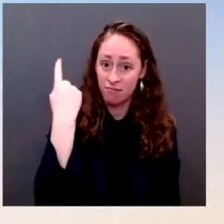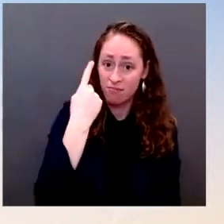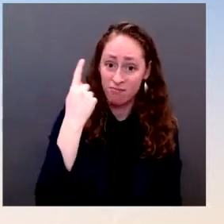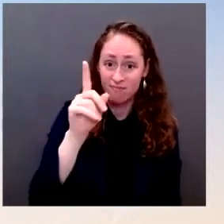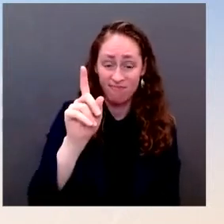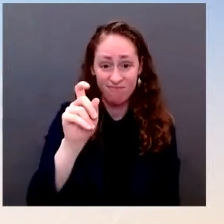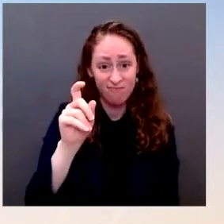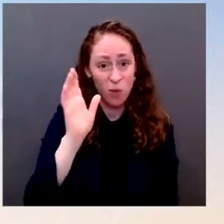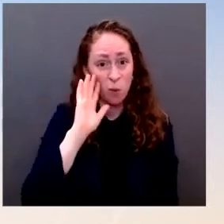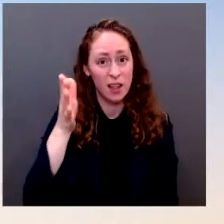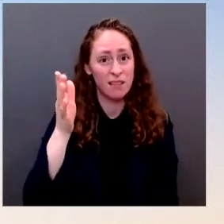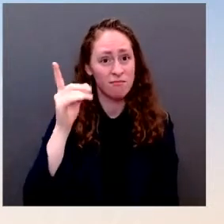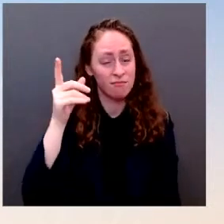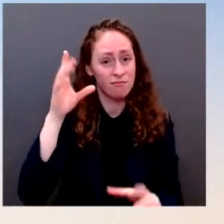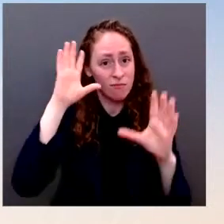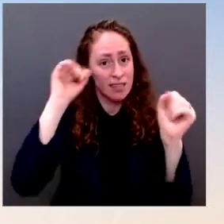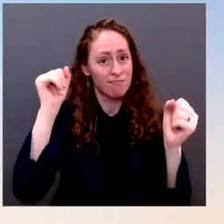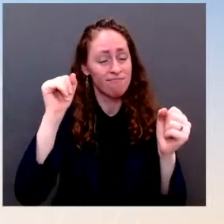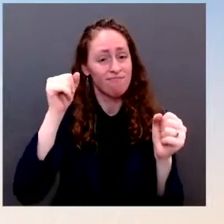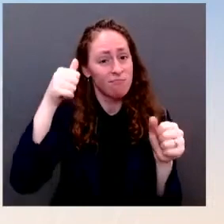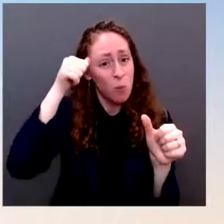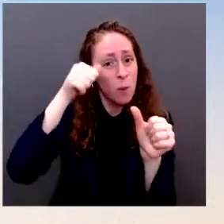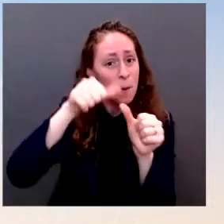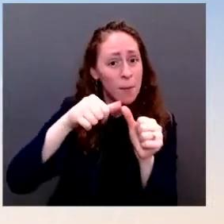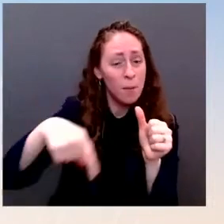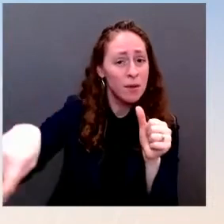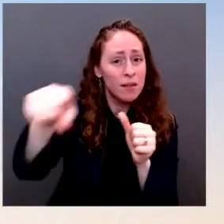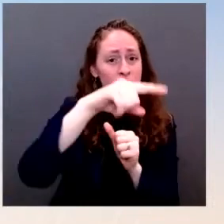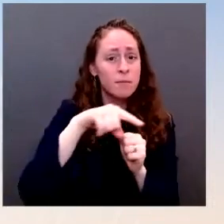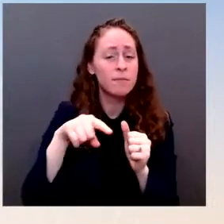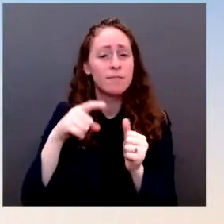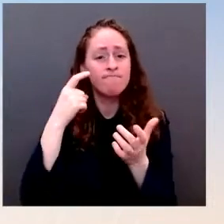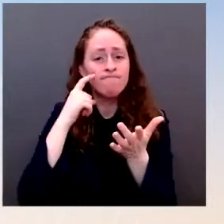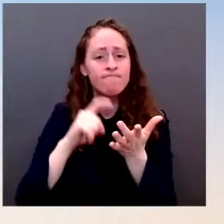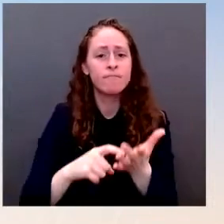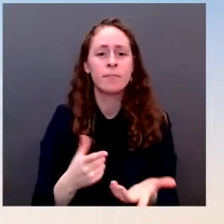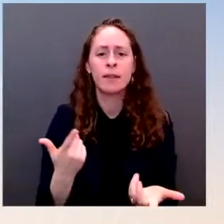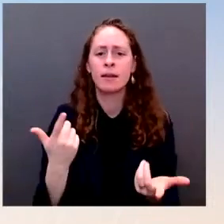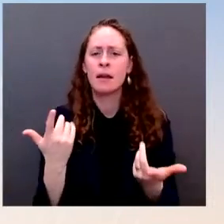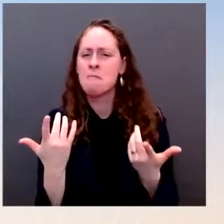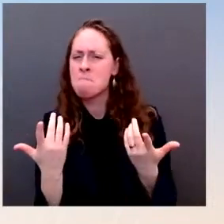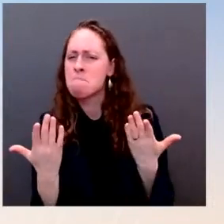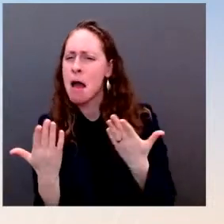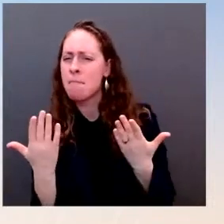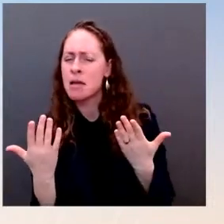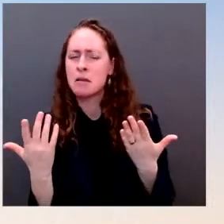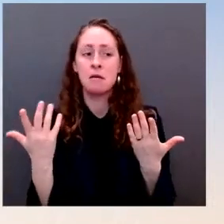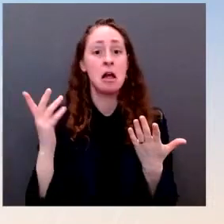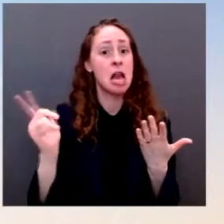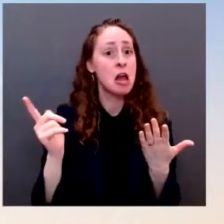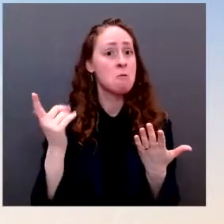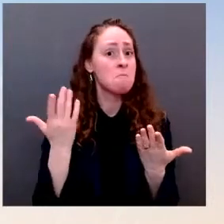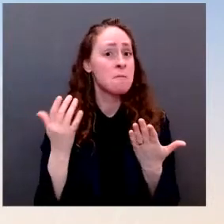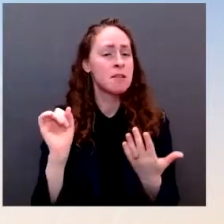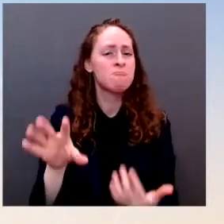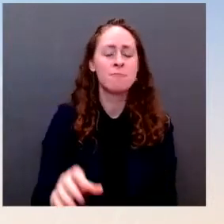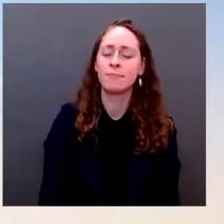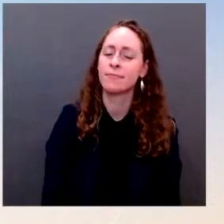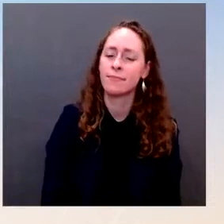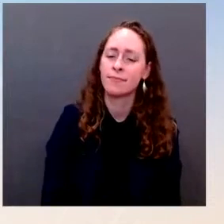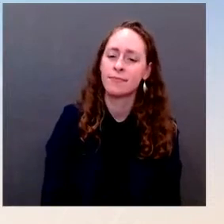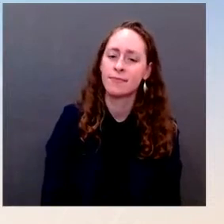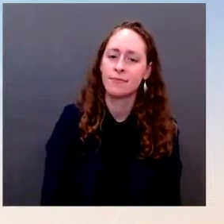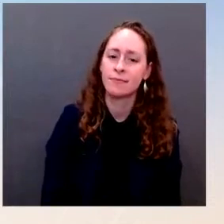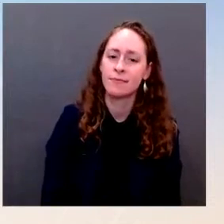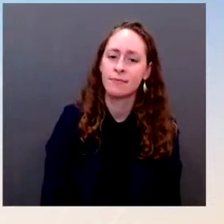Ms. We will have more on this soon, but I don't have anything to preview today. Okay. Do you have any updates on the testing efforts, the shipping out of